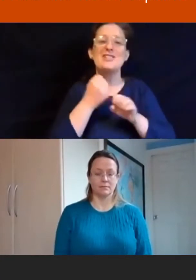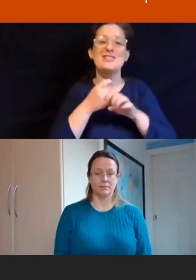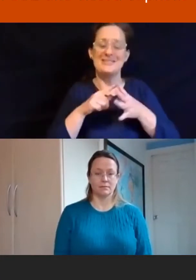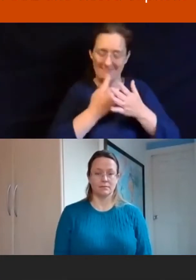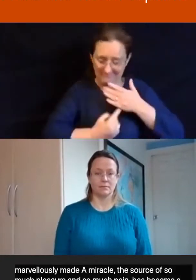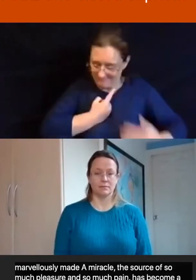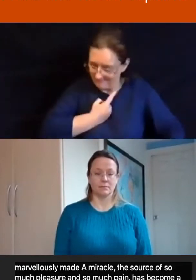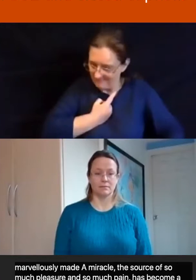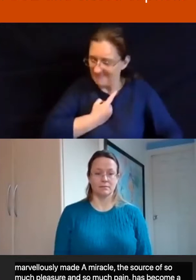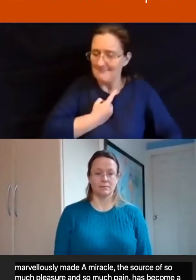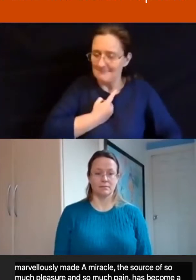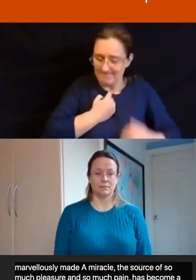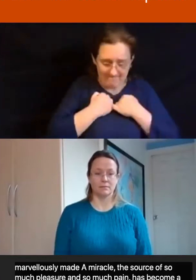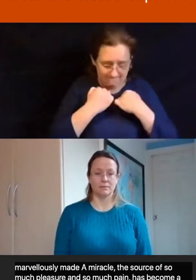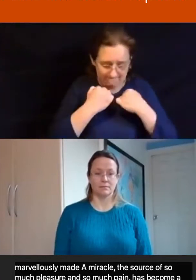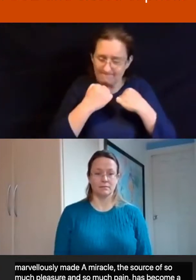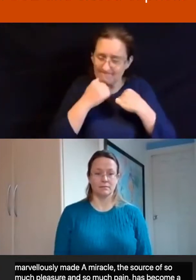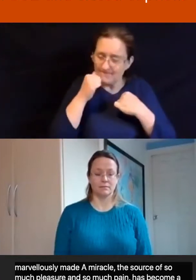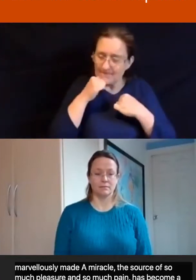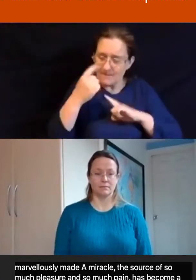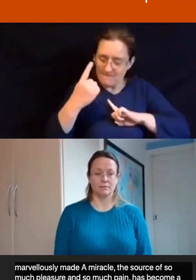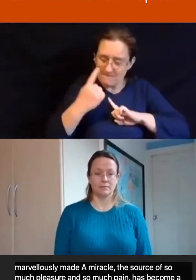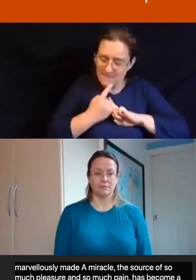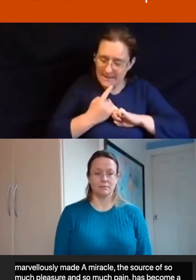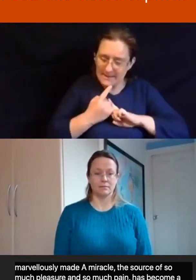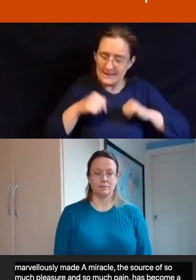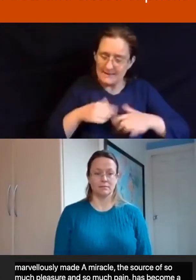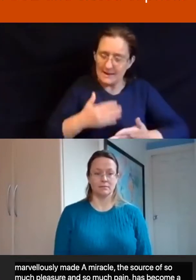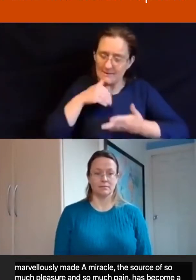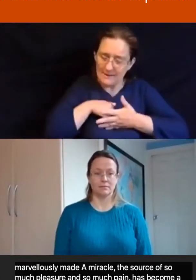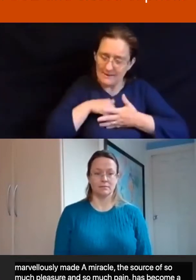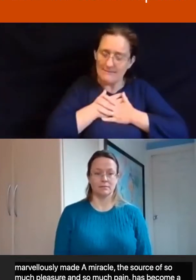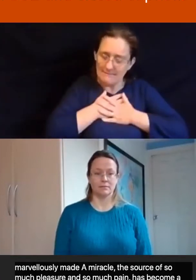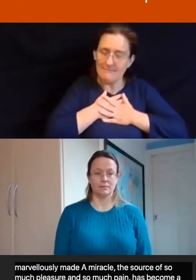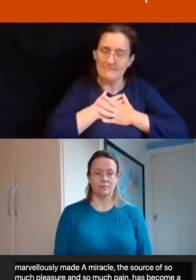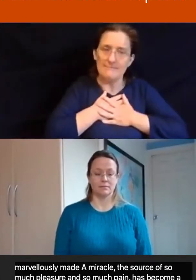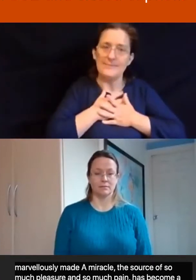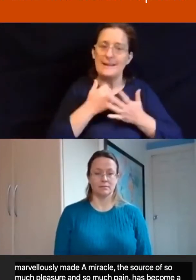know that I shall meet God in the here and now of my actual humanity.